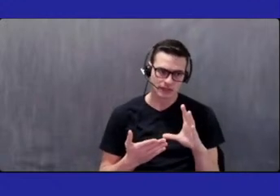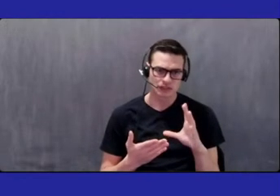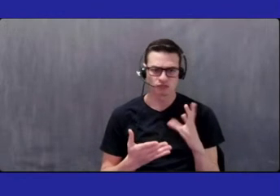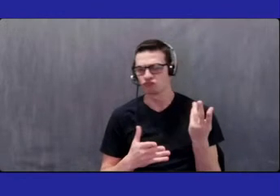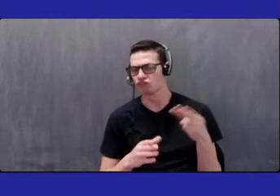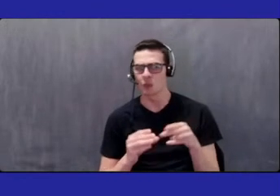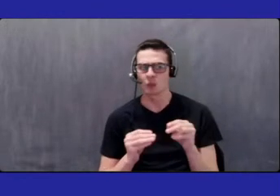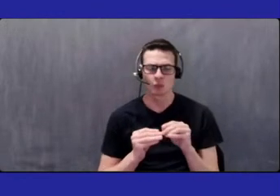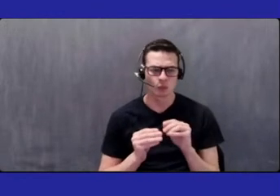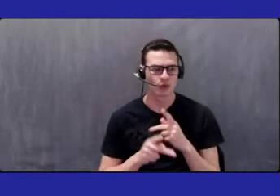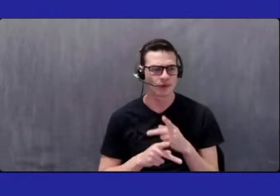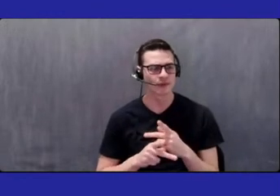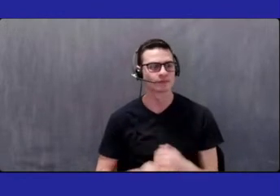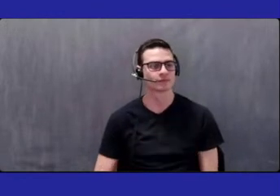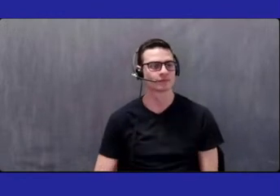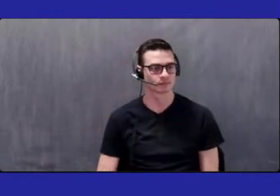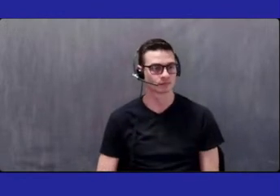slide.